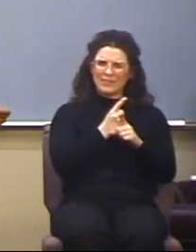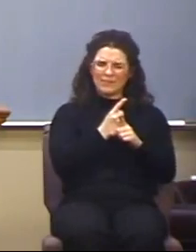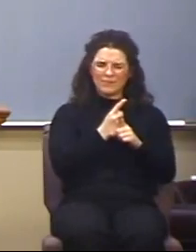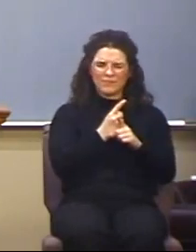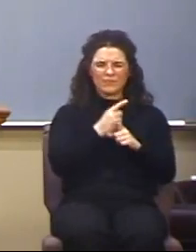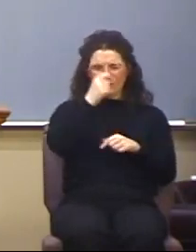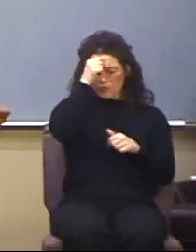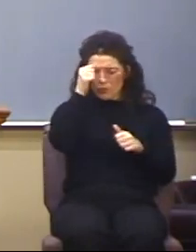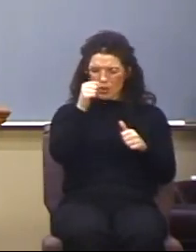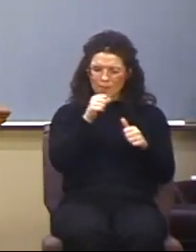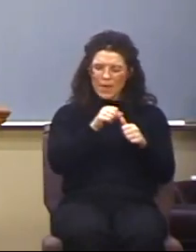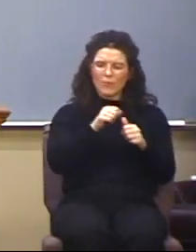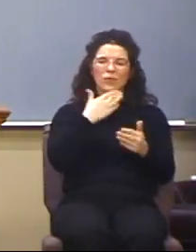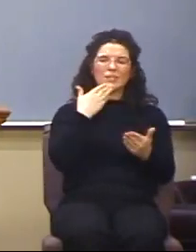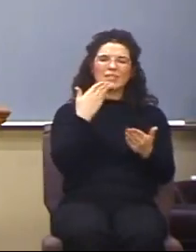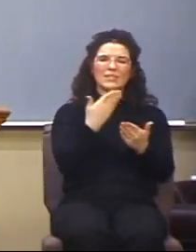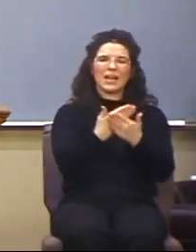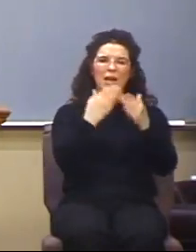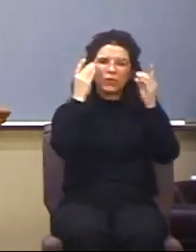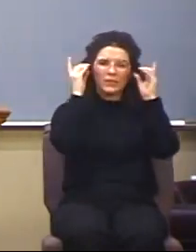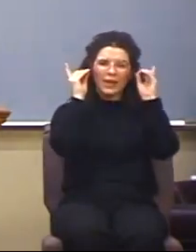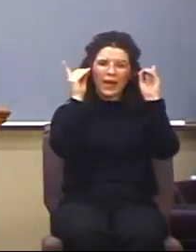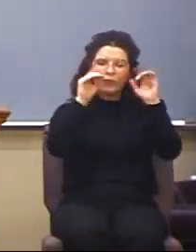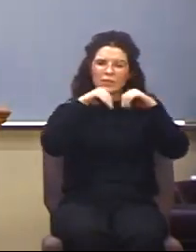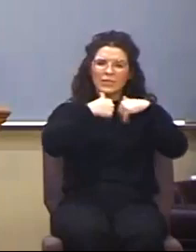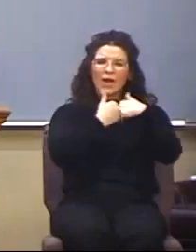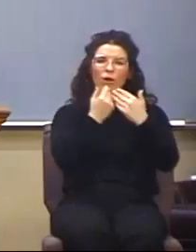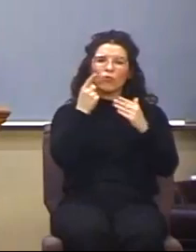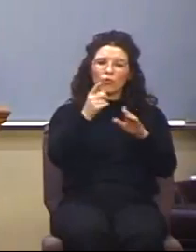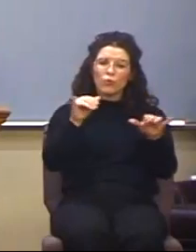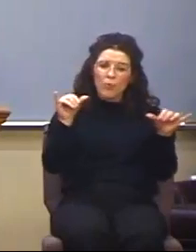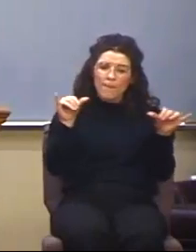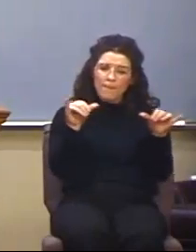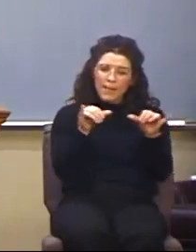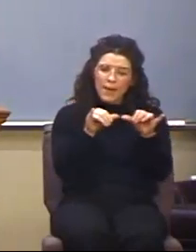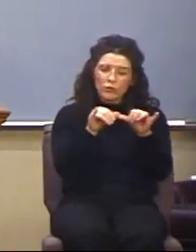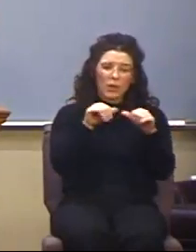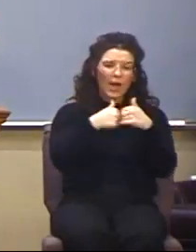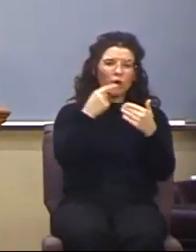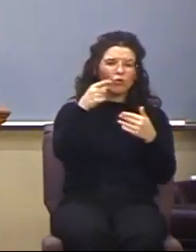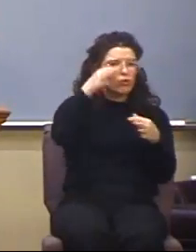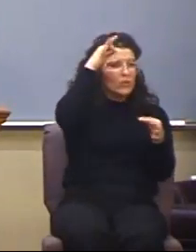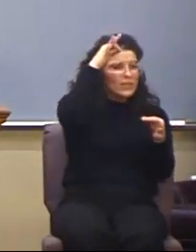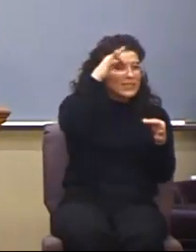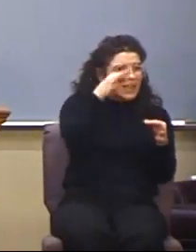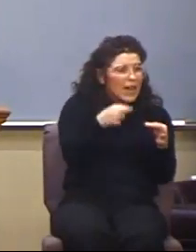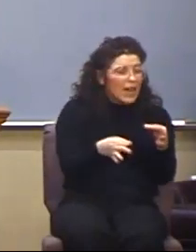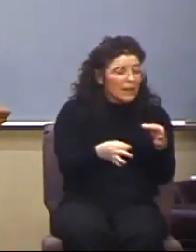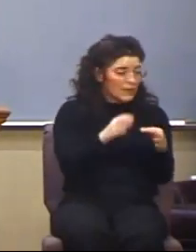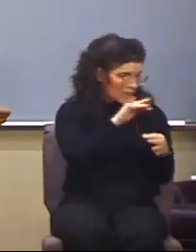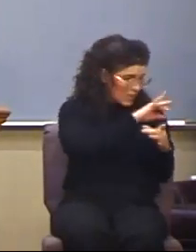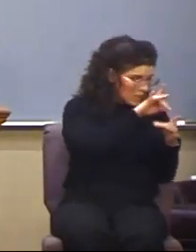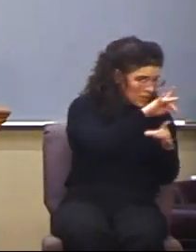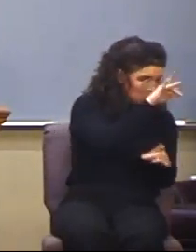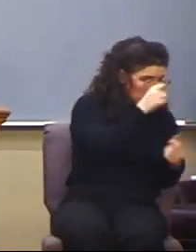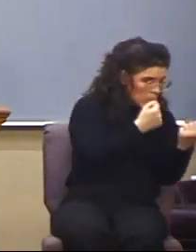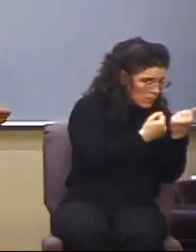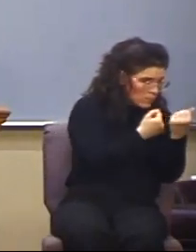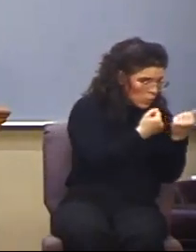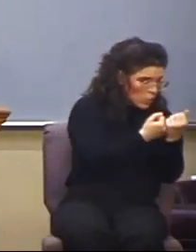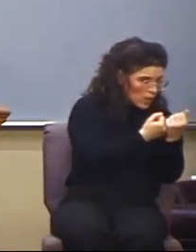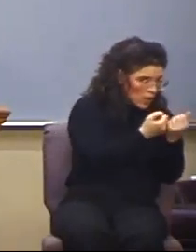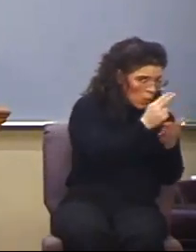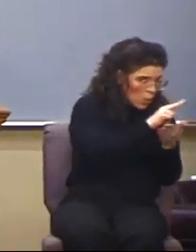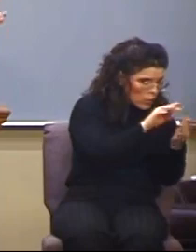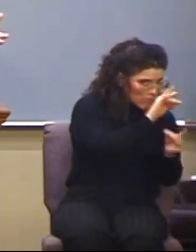doctrine is the measure by which you determine which spirit is driving the